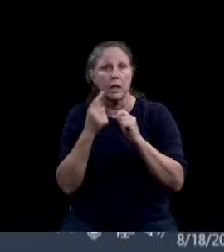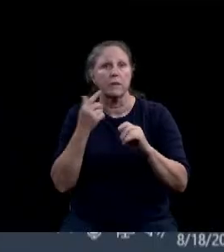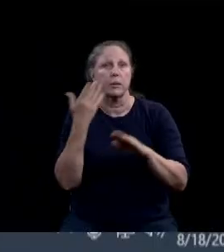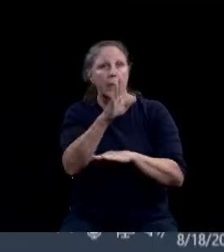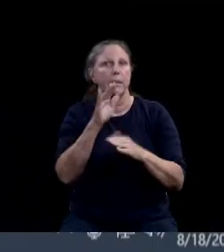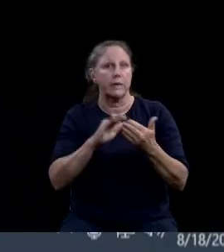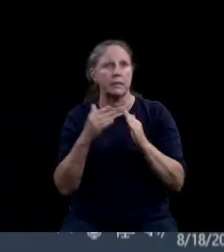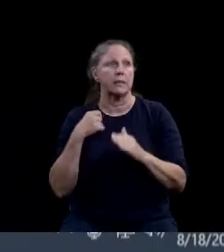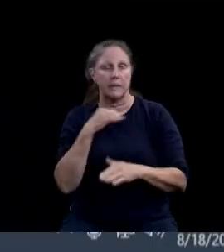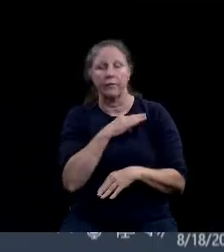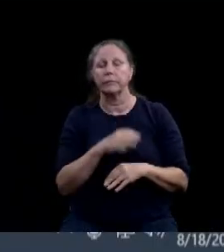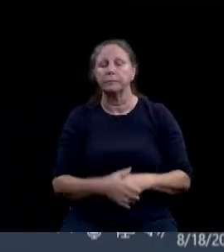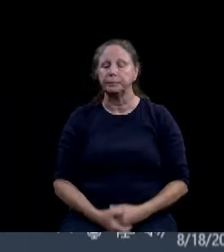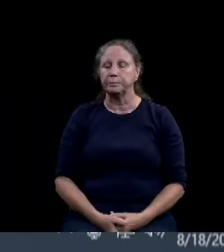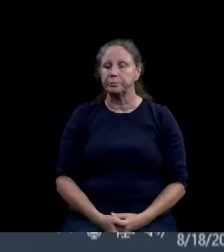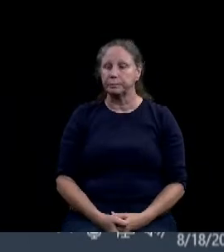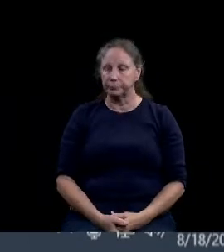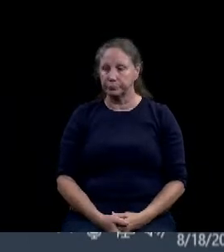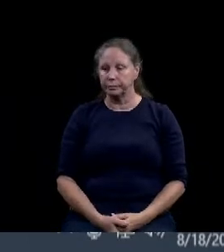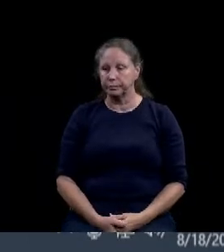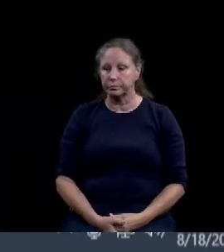Okay, thank you, Clint. Any questions for staff?